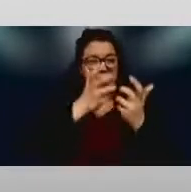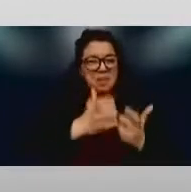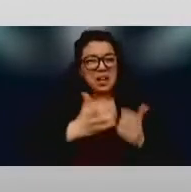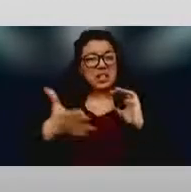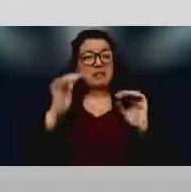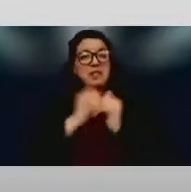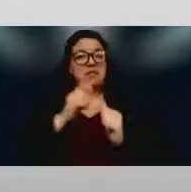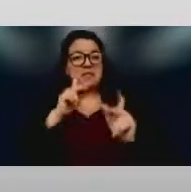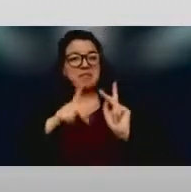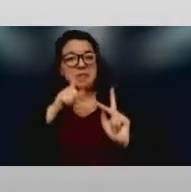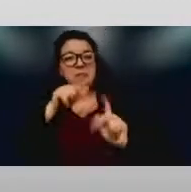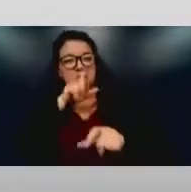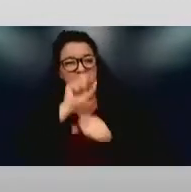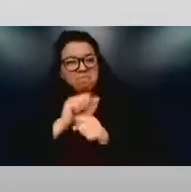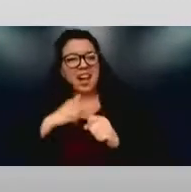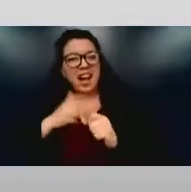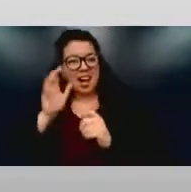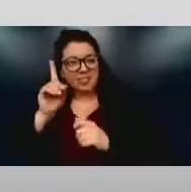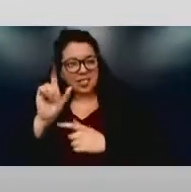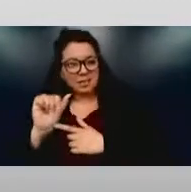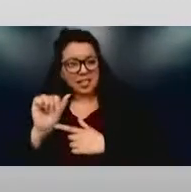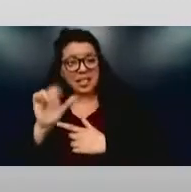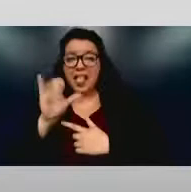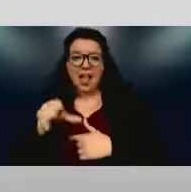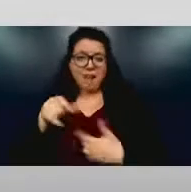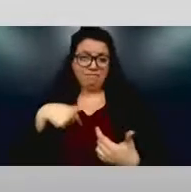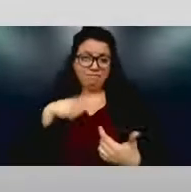but that was an interesting thought. It wouldn't surprise me.